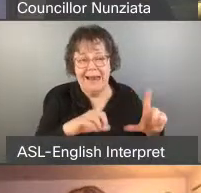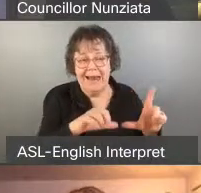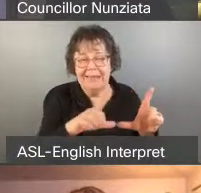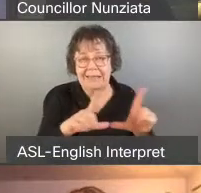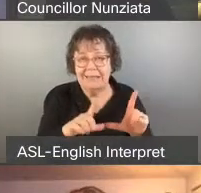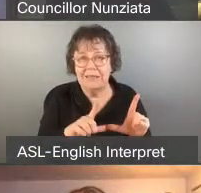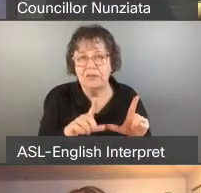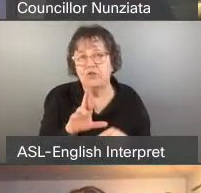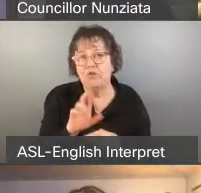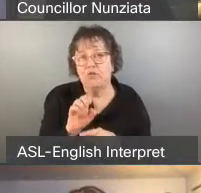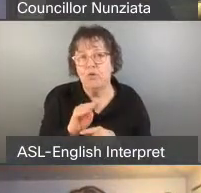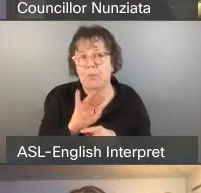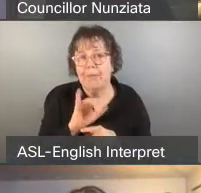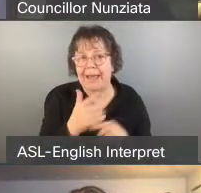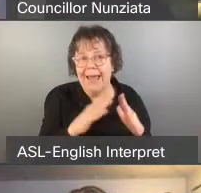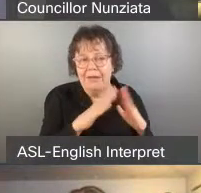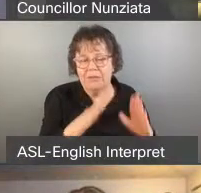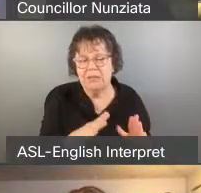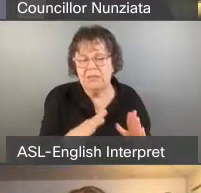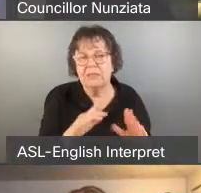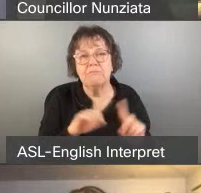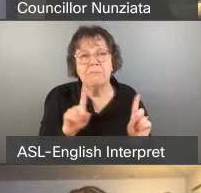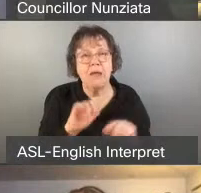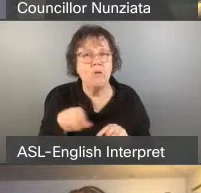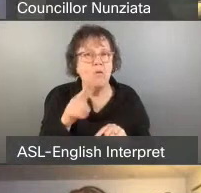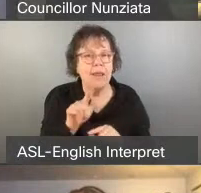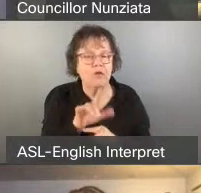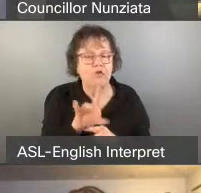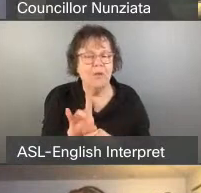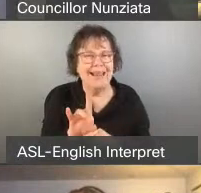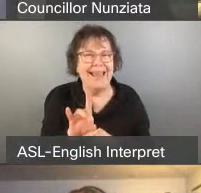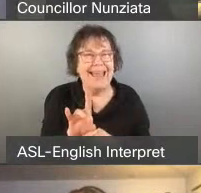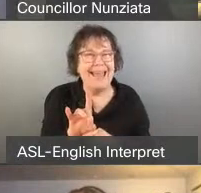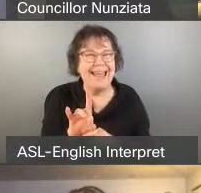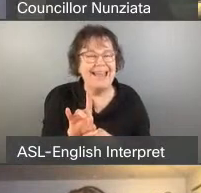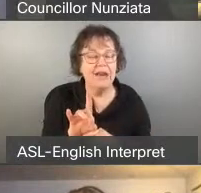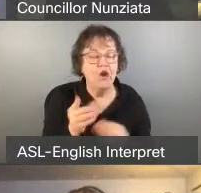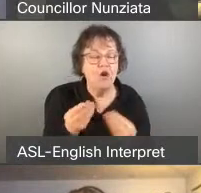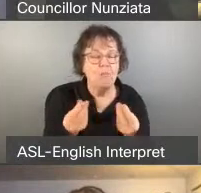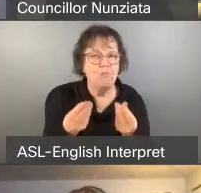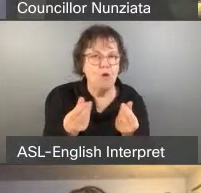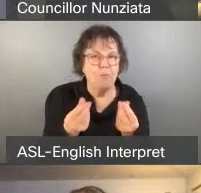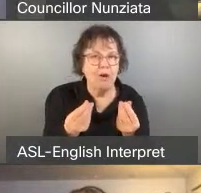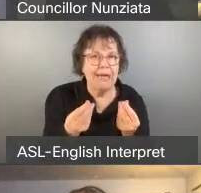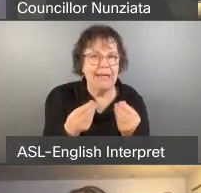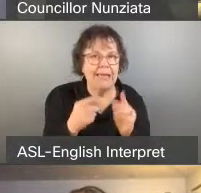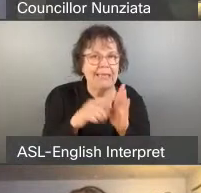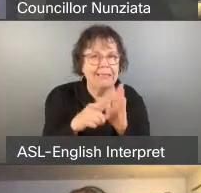the draft proposal, the city would have hired only 28 property inspectors for roughly 350 rooming houses.